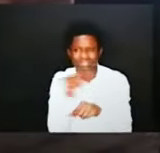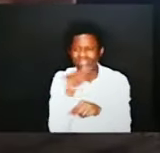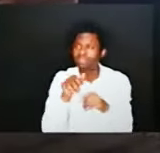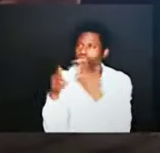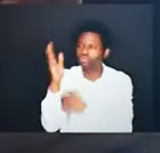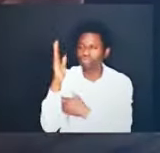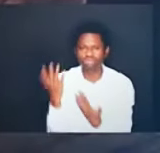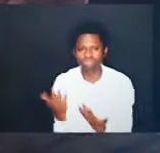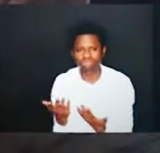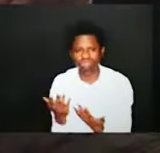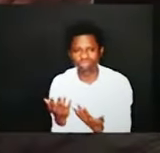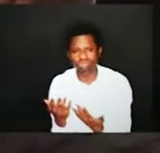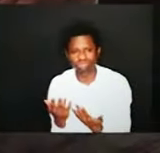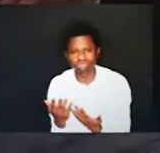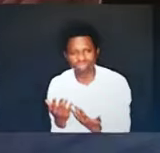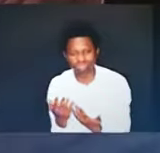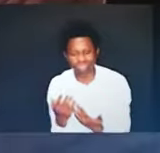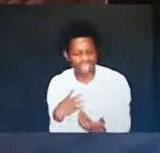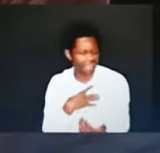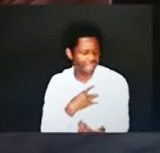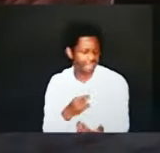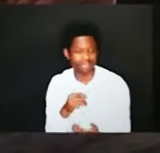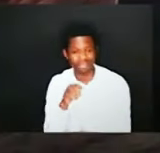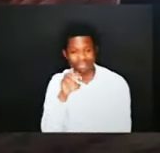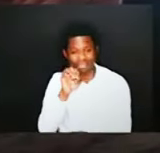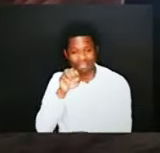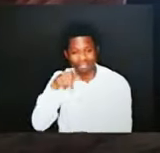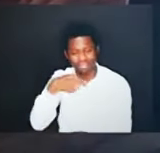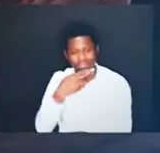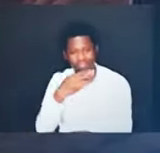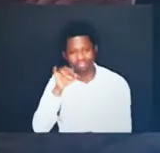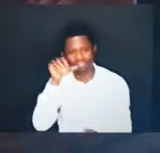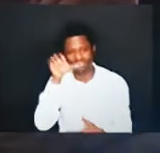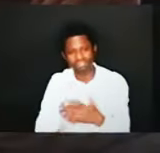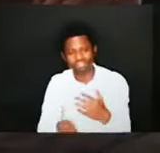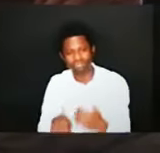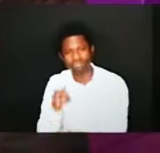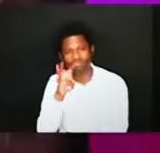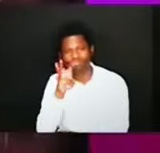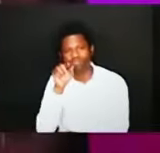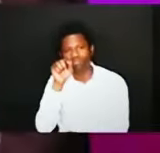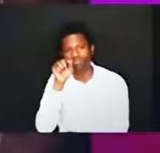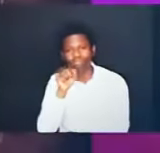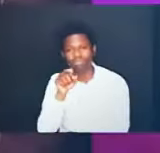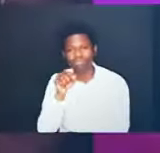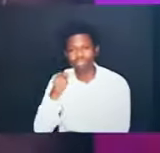you know I like this verse Ephesians 4 29 from the end I mean